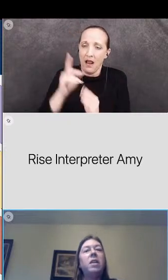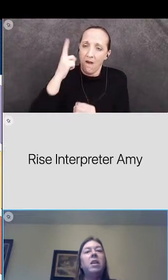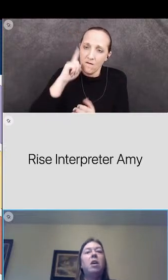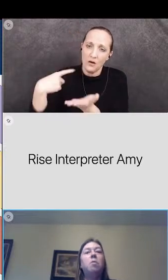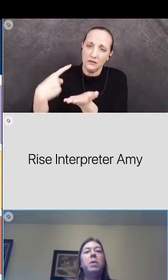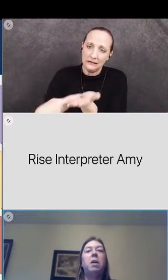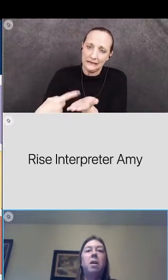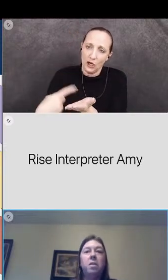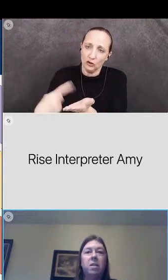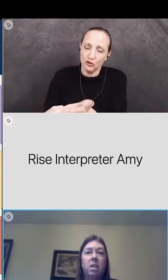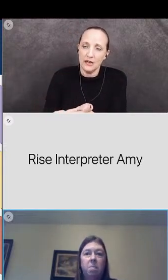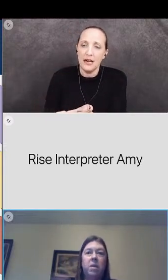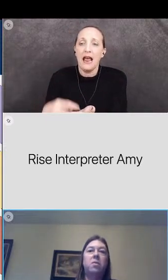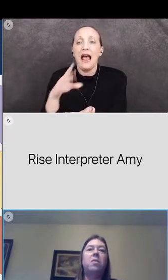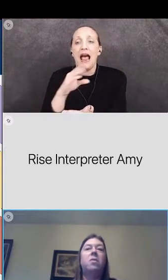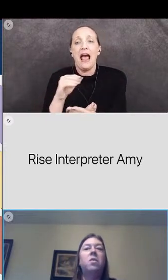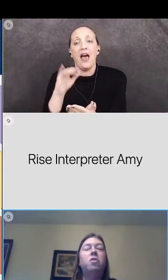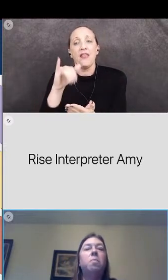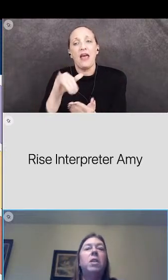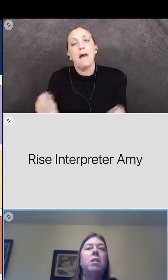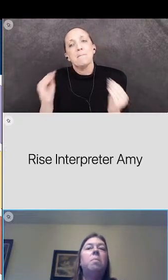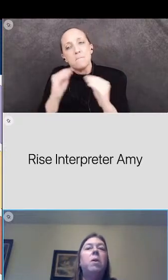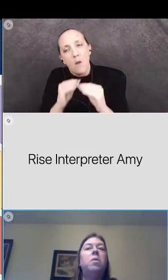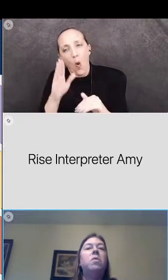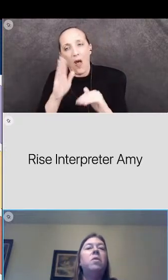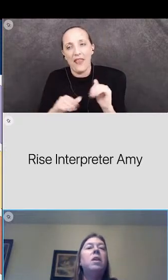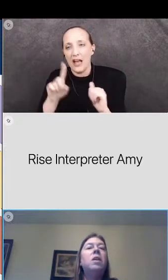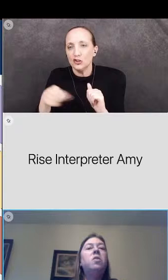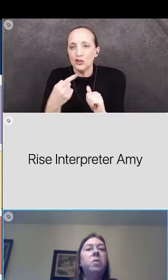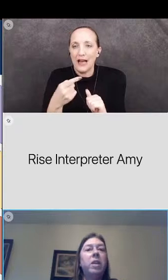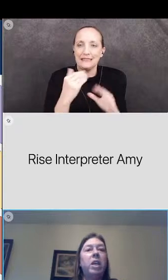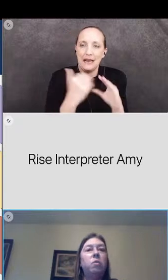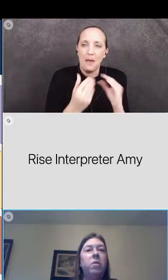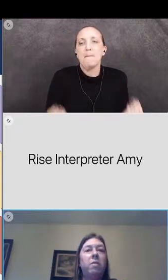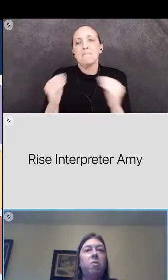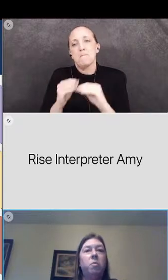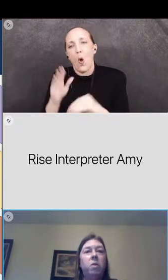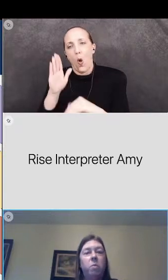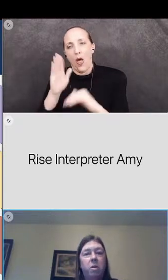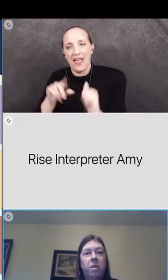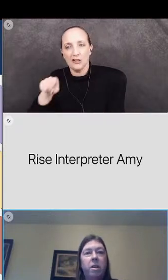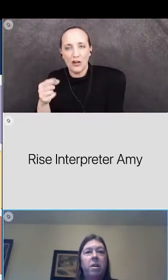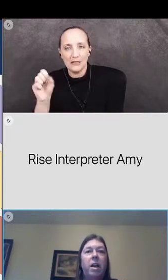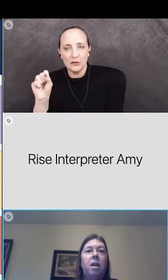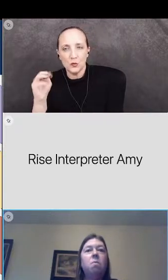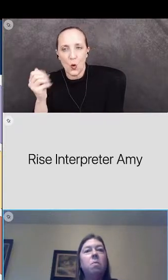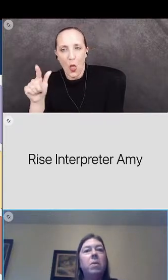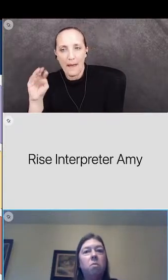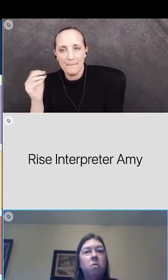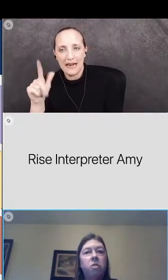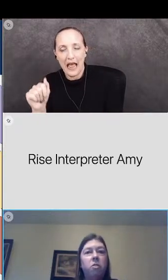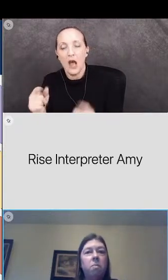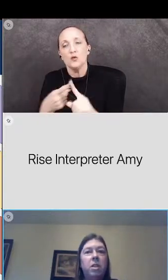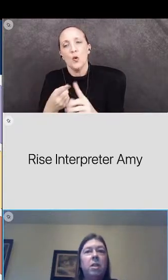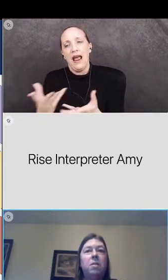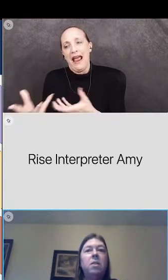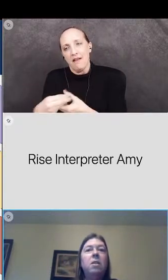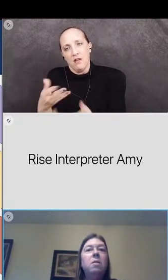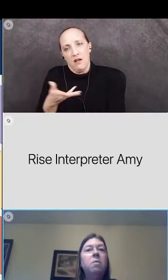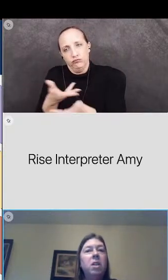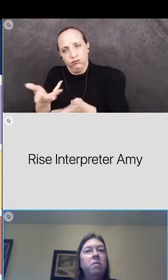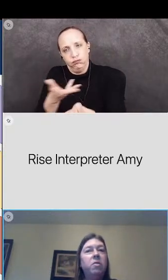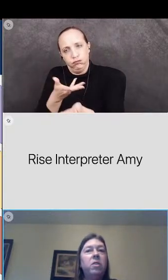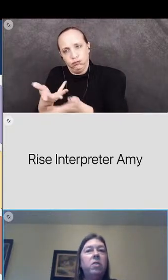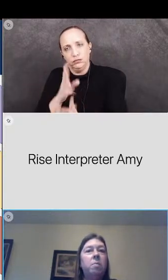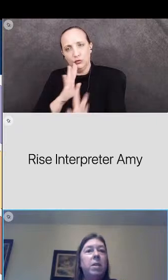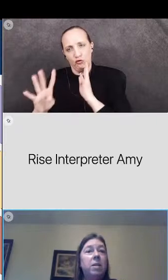that piece of getting out beyond the emails and social media posts to engage with everyone where they are at will be crucial because